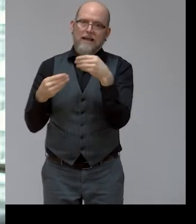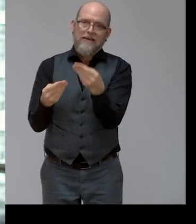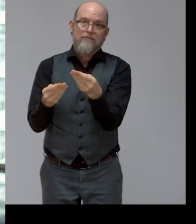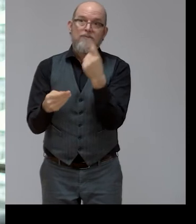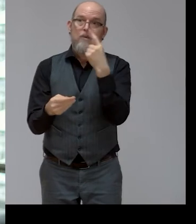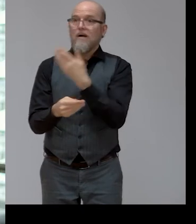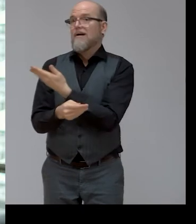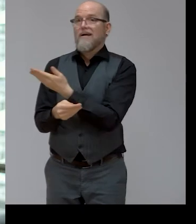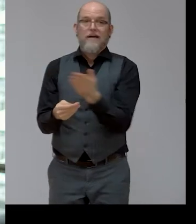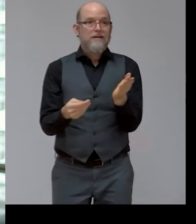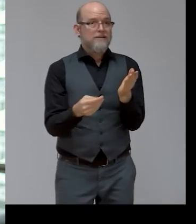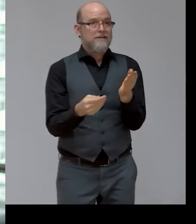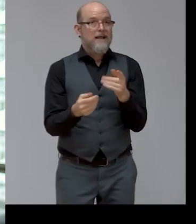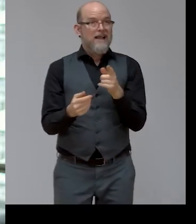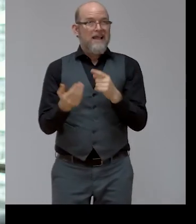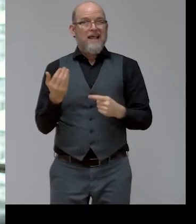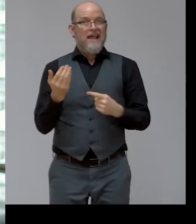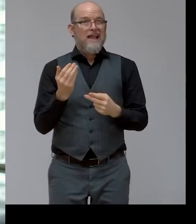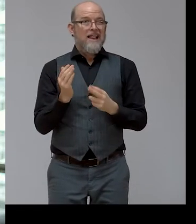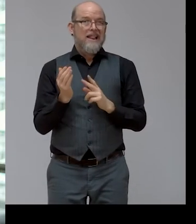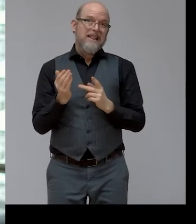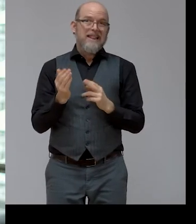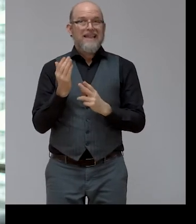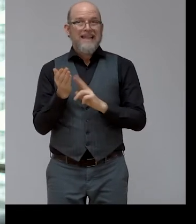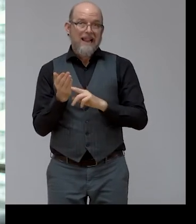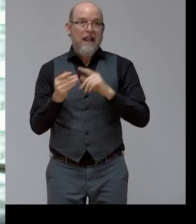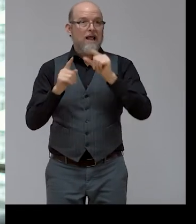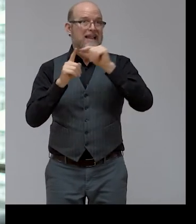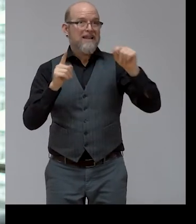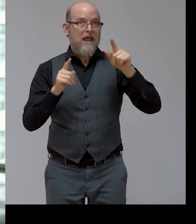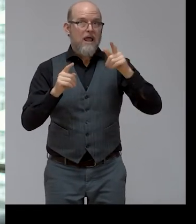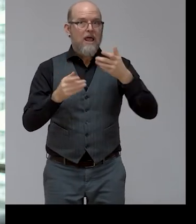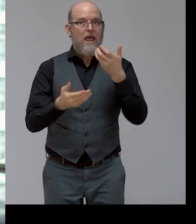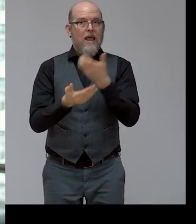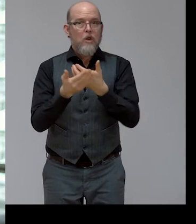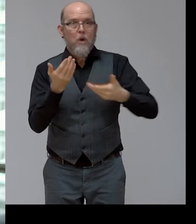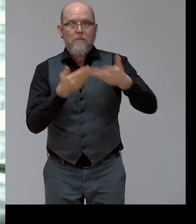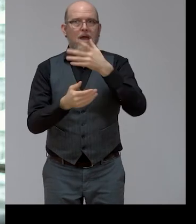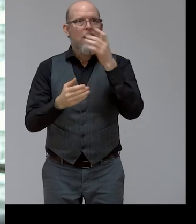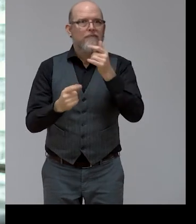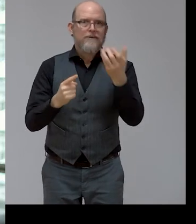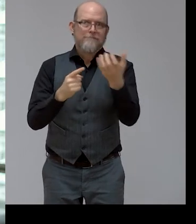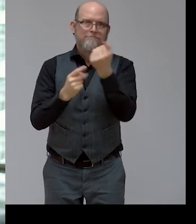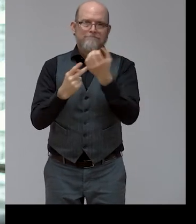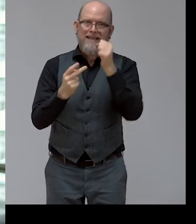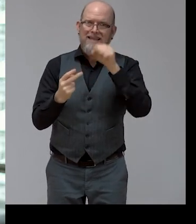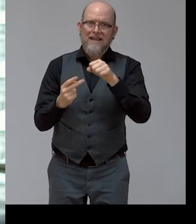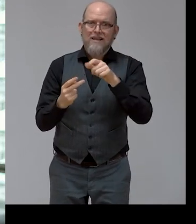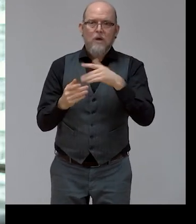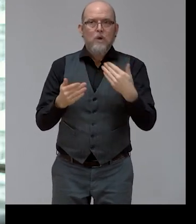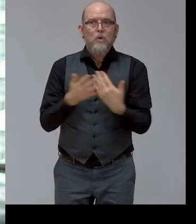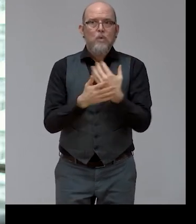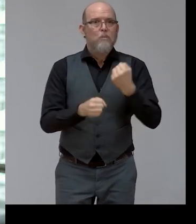provides such opportunities. It can help make products, services and